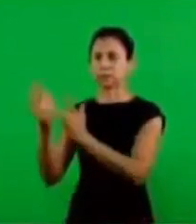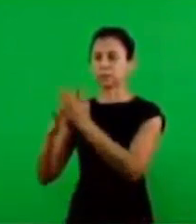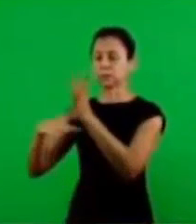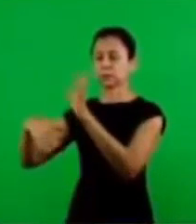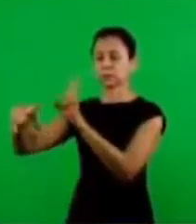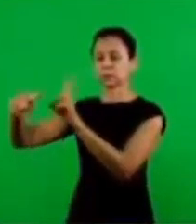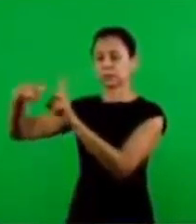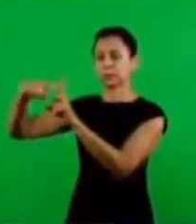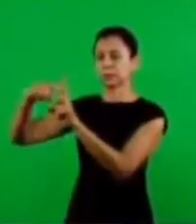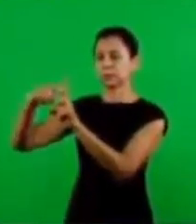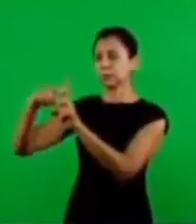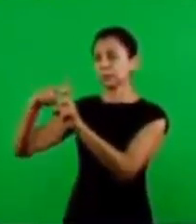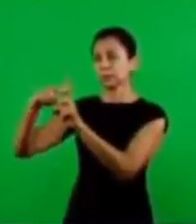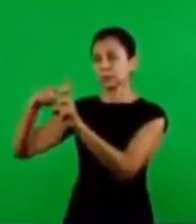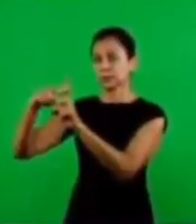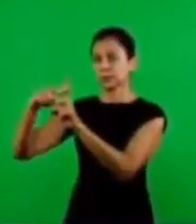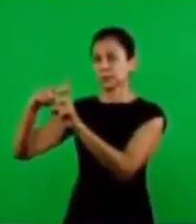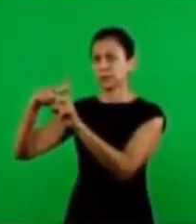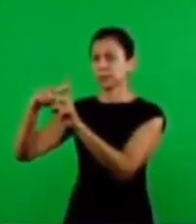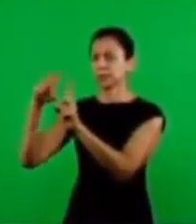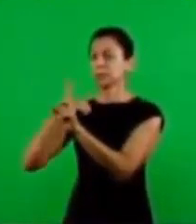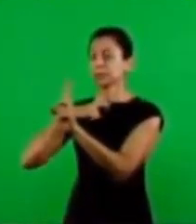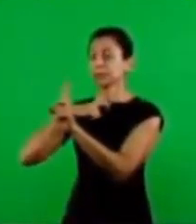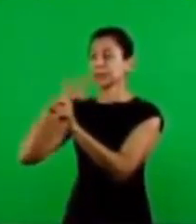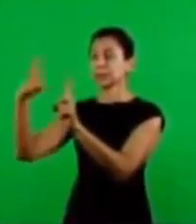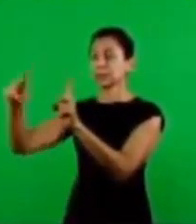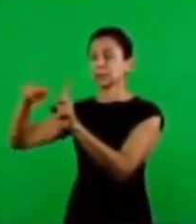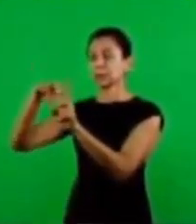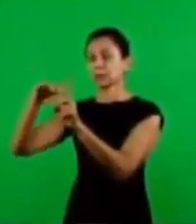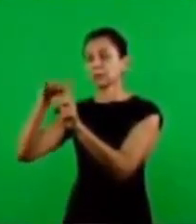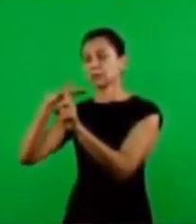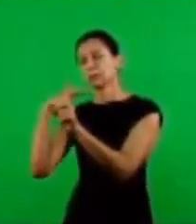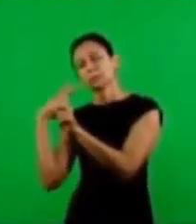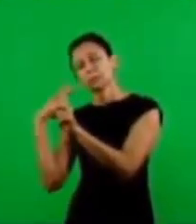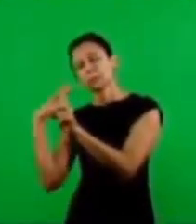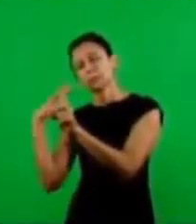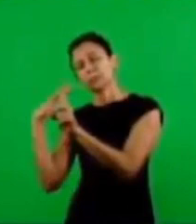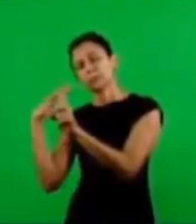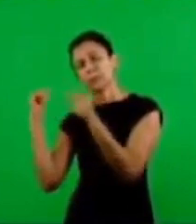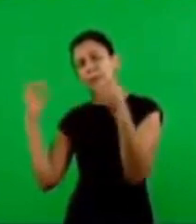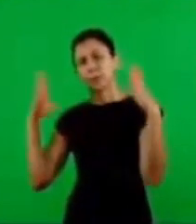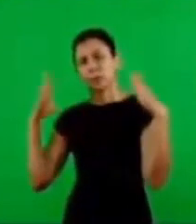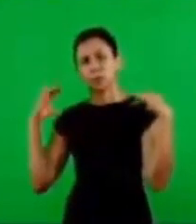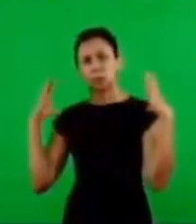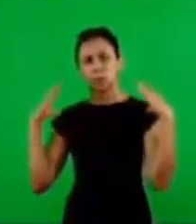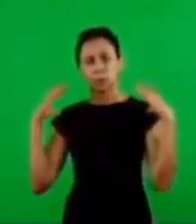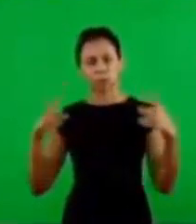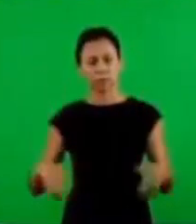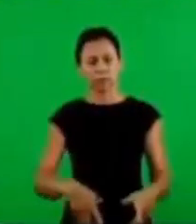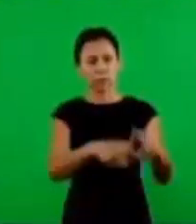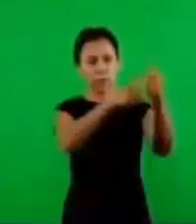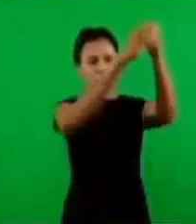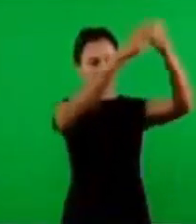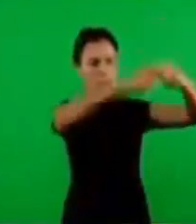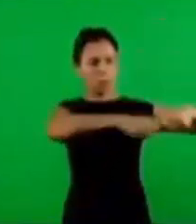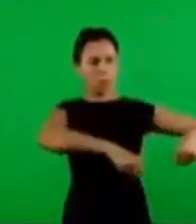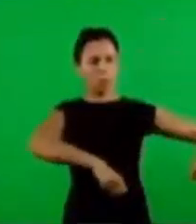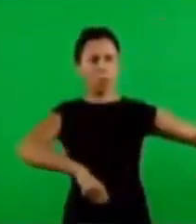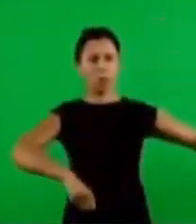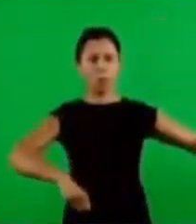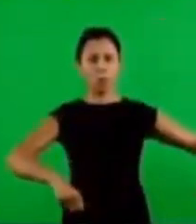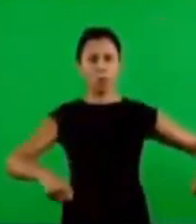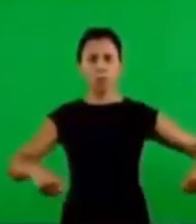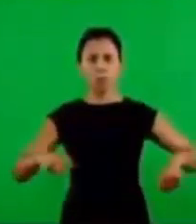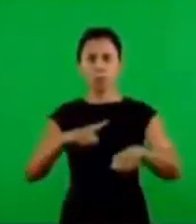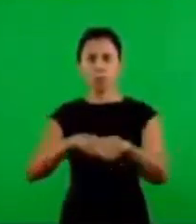what happened? the angel came and cut the veil so this path was open so that